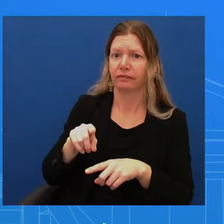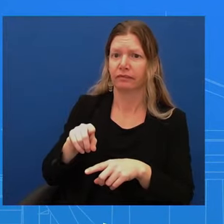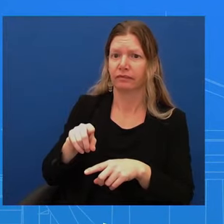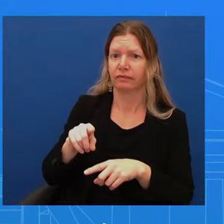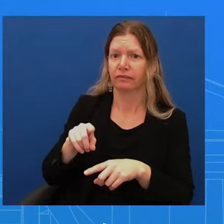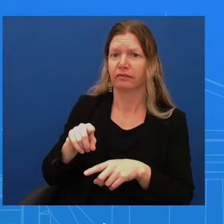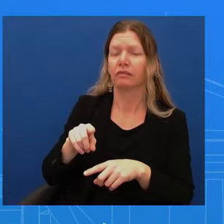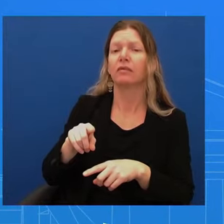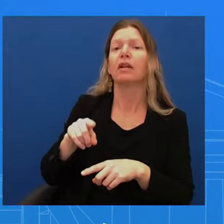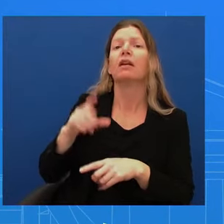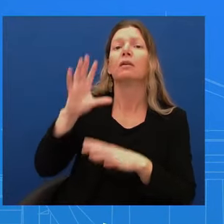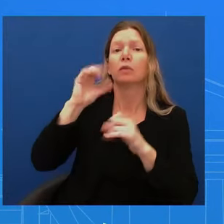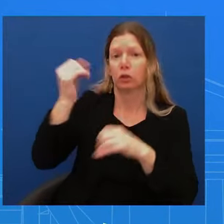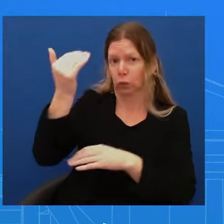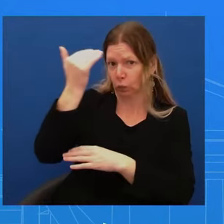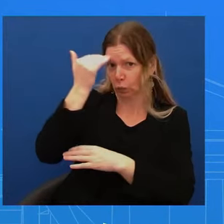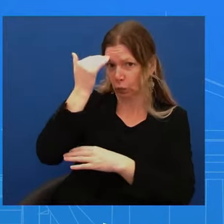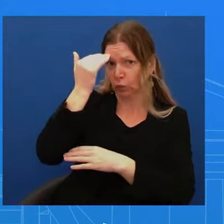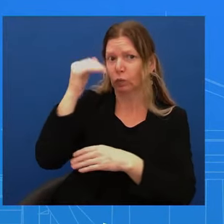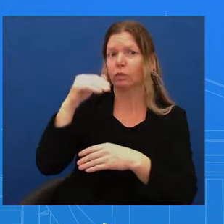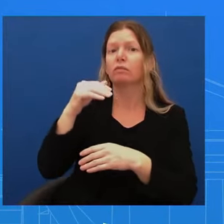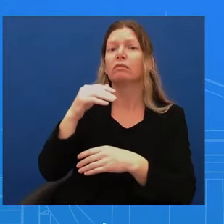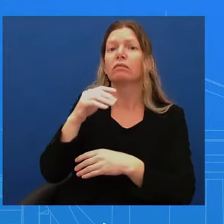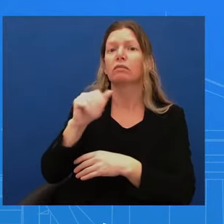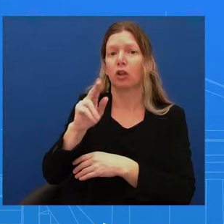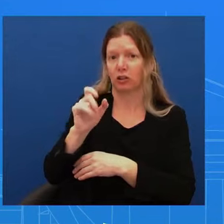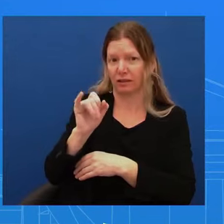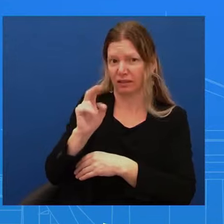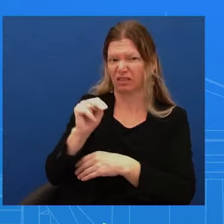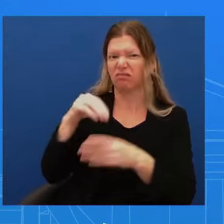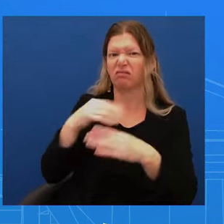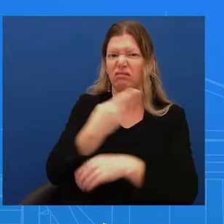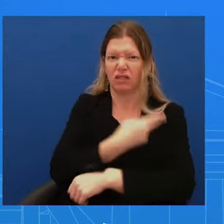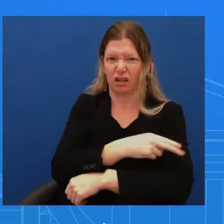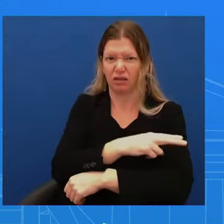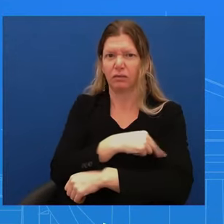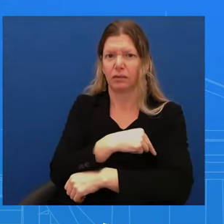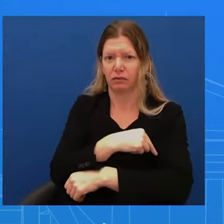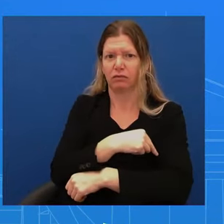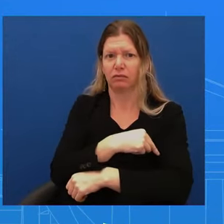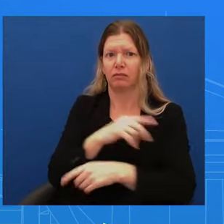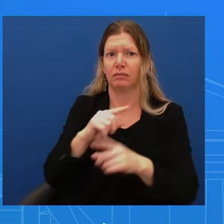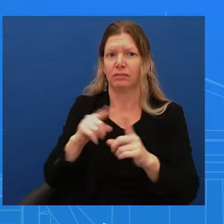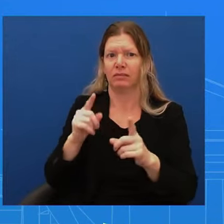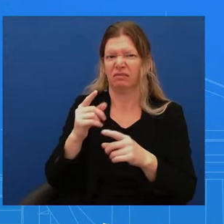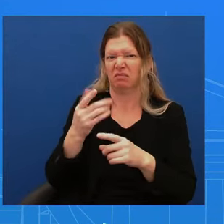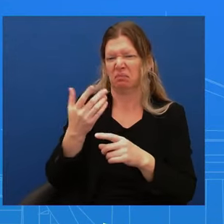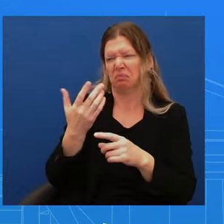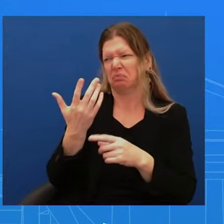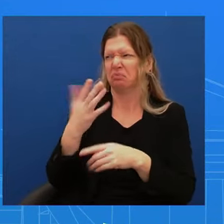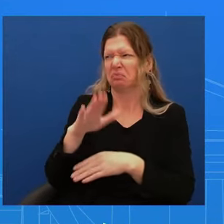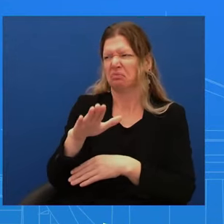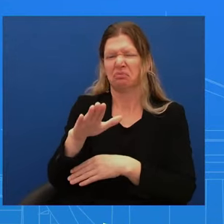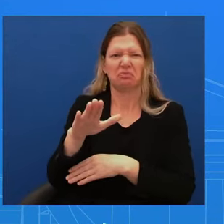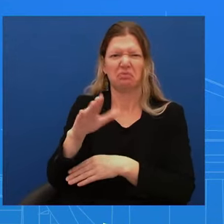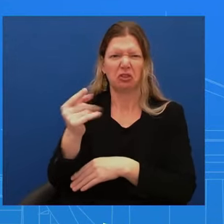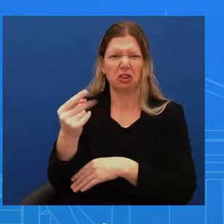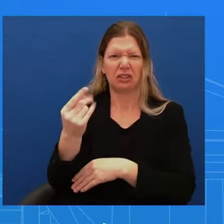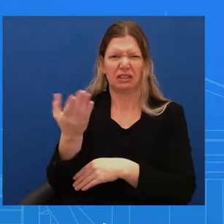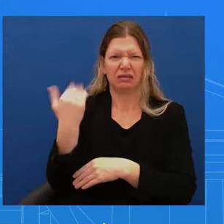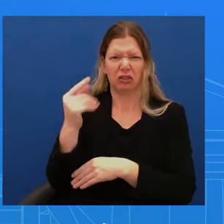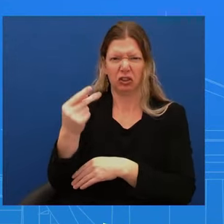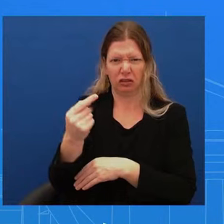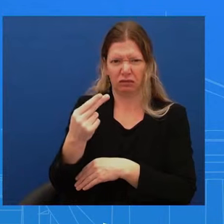found out late Thursday afternoon, and he informed. He and the Chief of Staff, Mr. Zients, informed the President